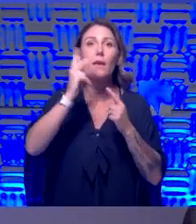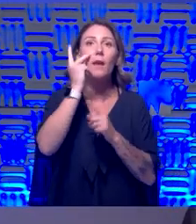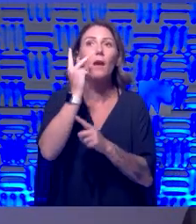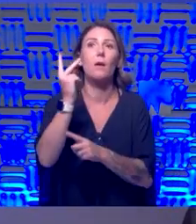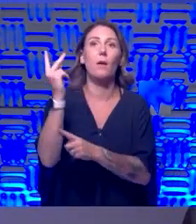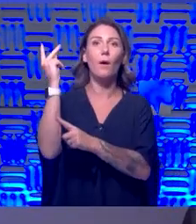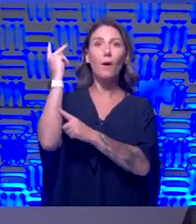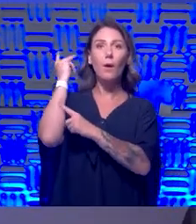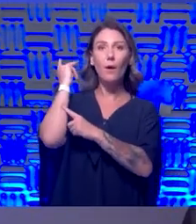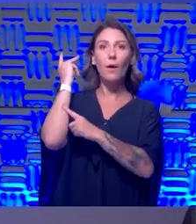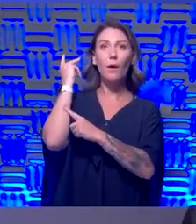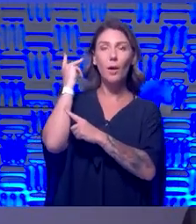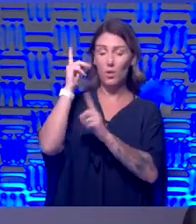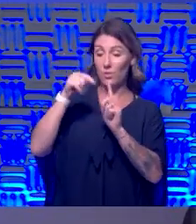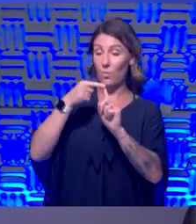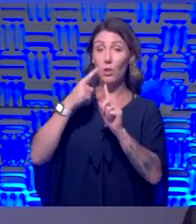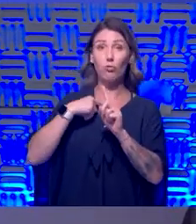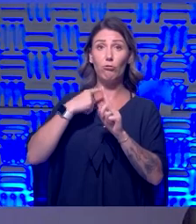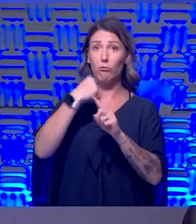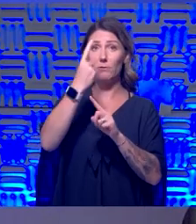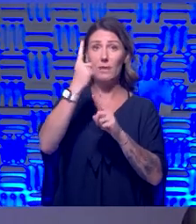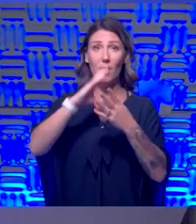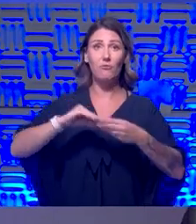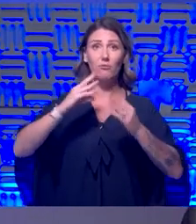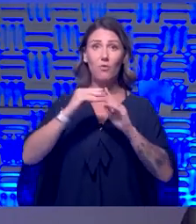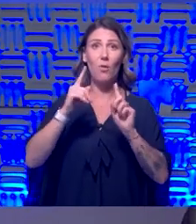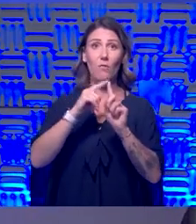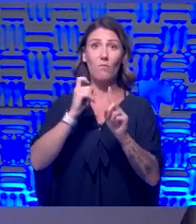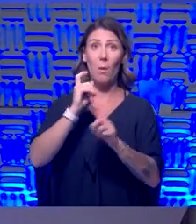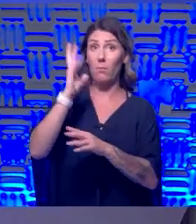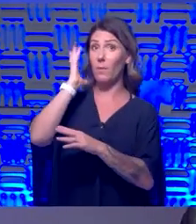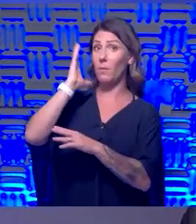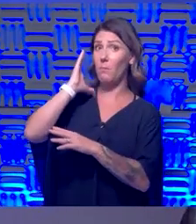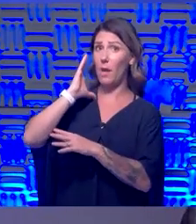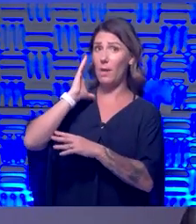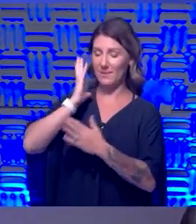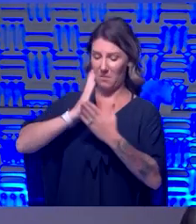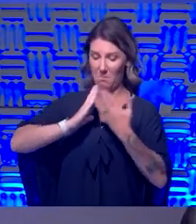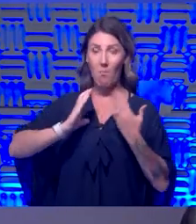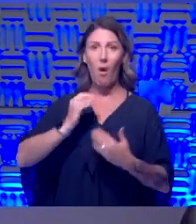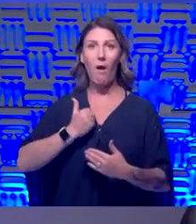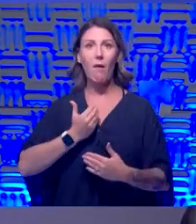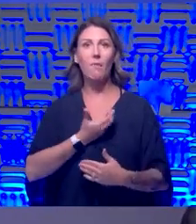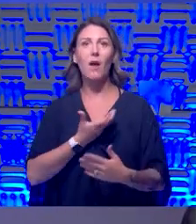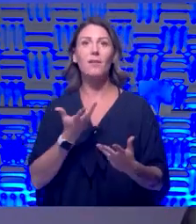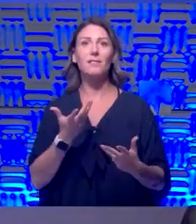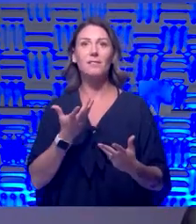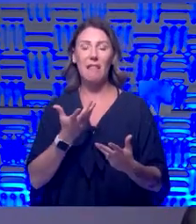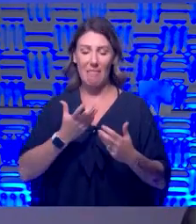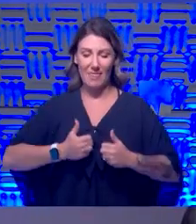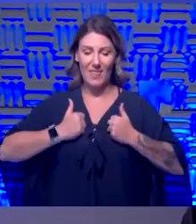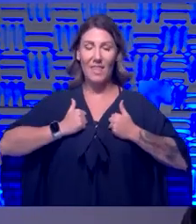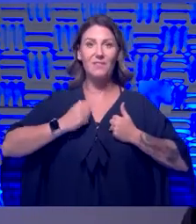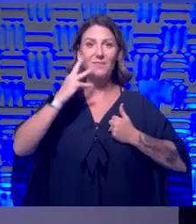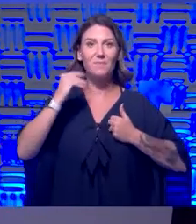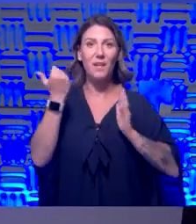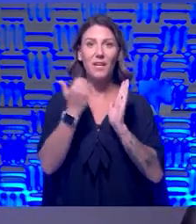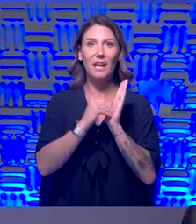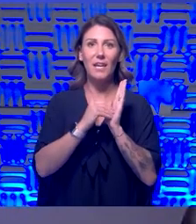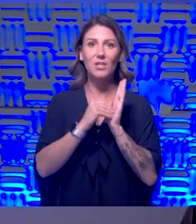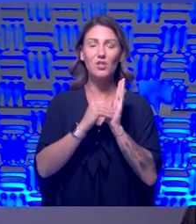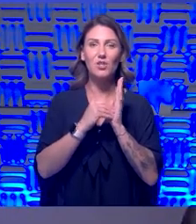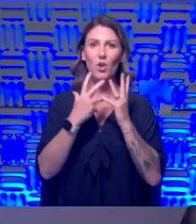we tell stories from our, from our past, we, a piece of us relives that experience. And so it takes you out of